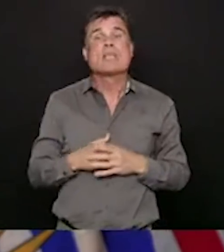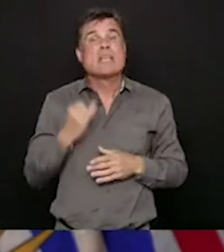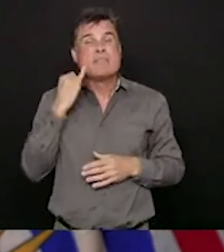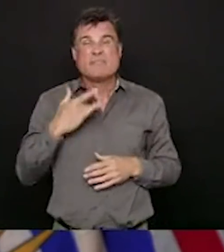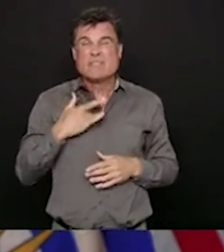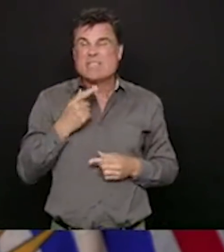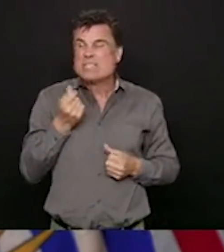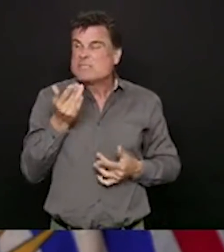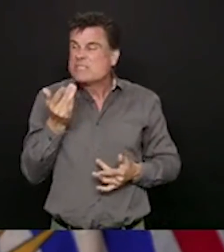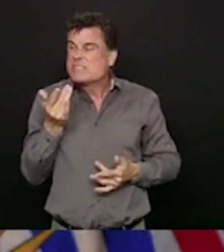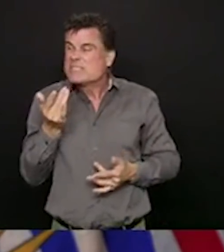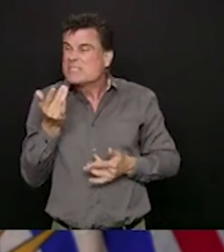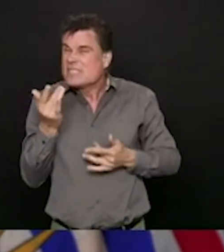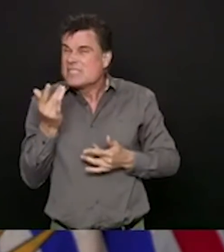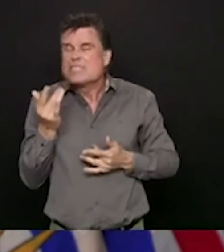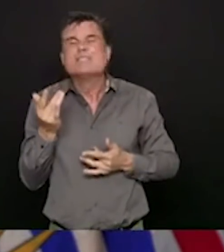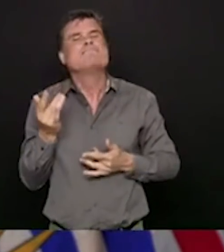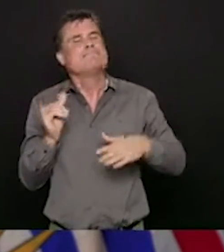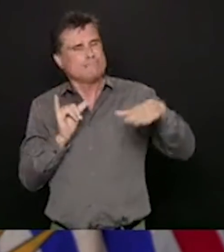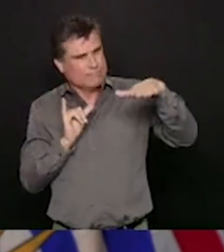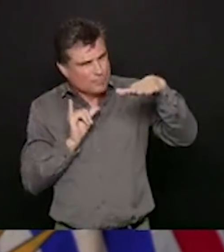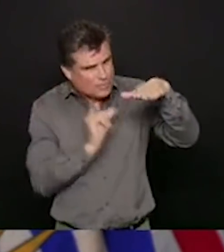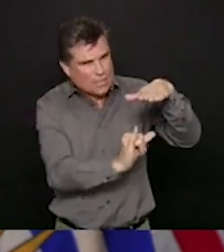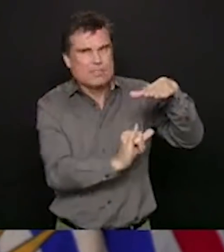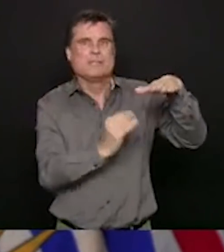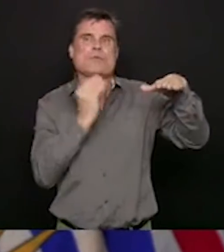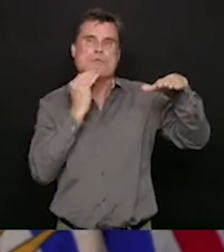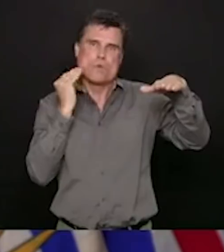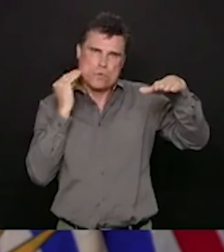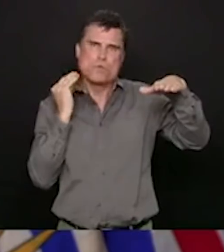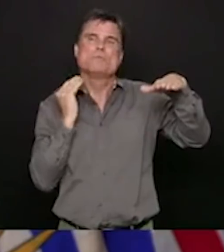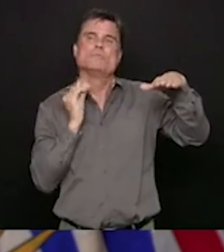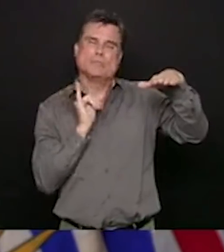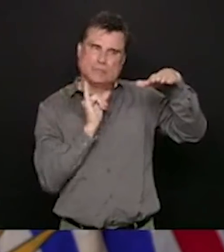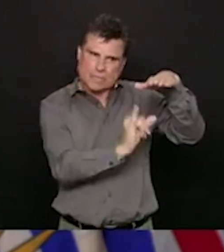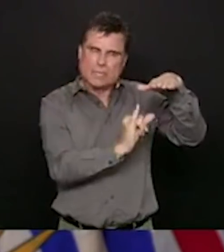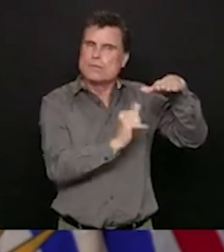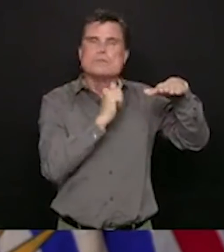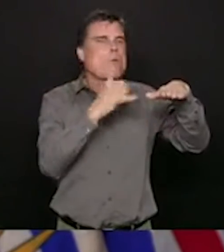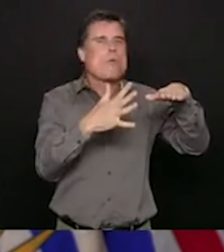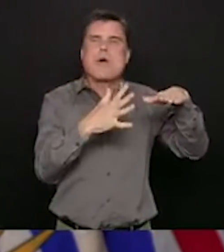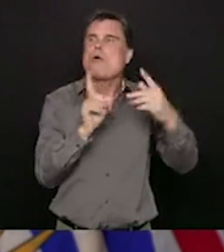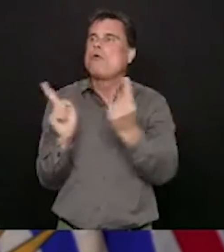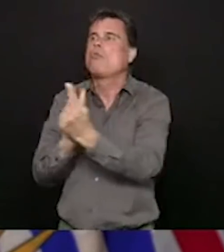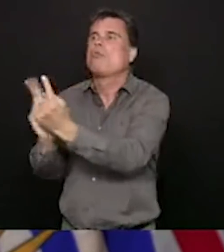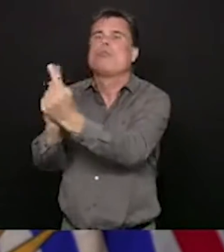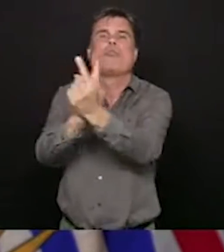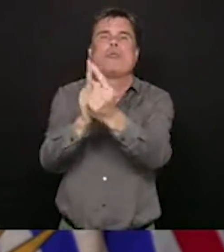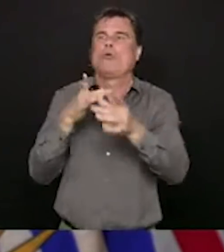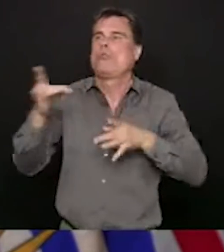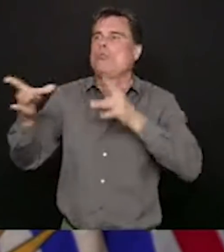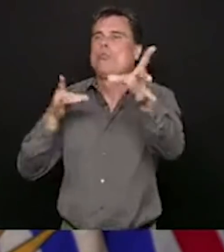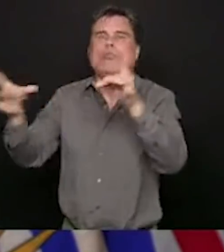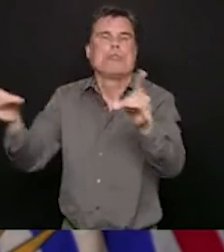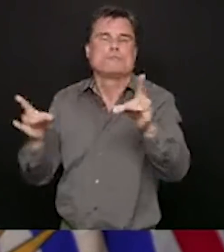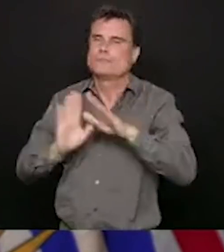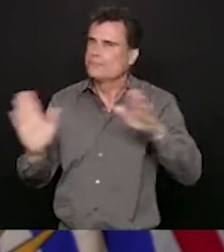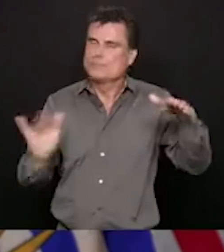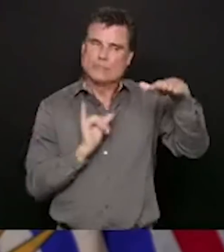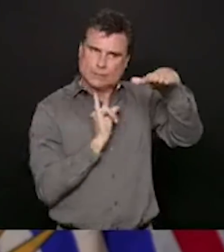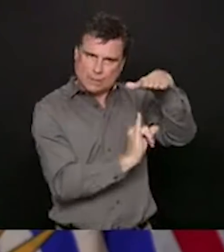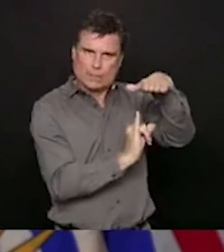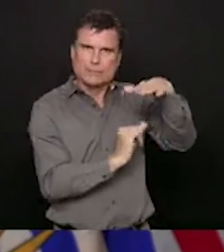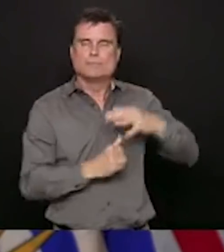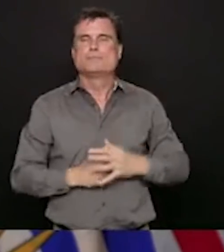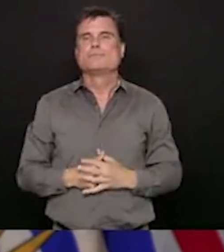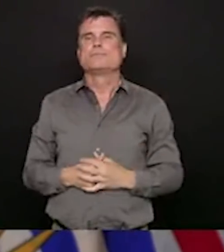important for us to understand, as well, where testing can help us. And I've talked about some of the outbreaks, and just to talk about some of the outbreaks